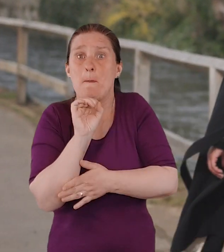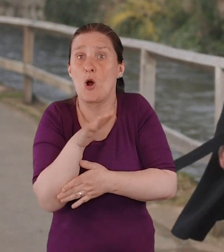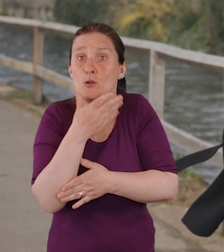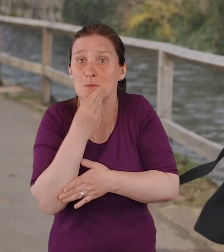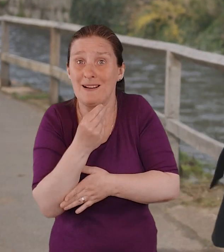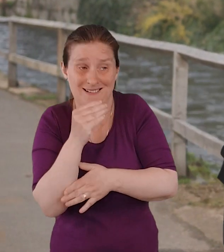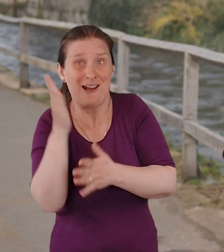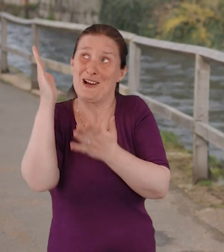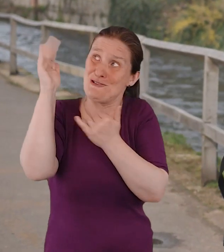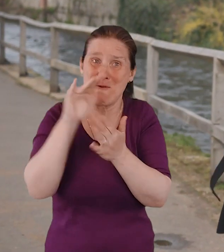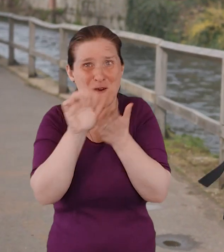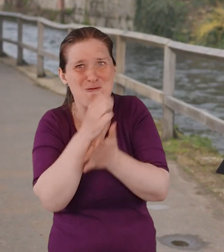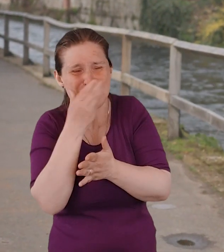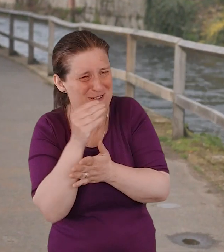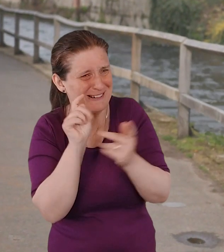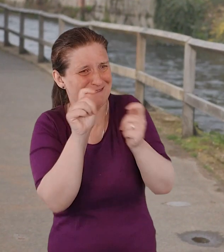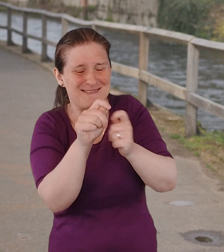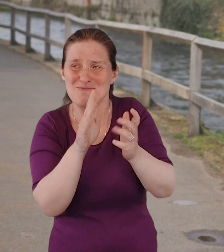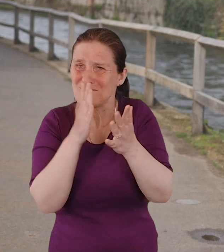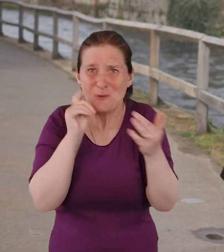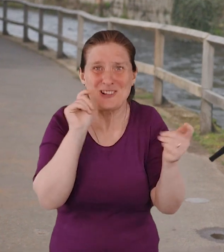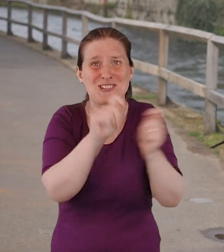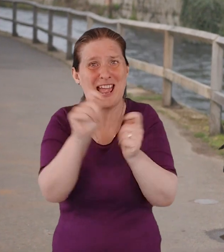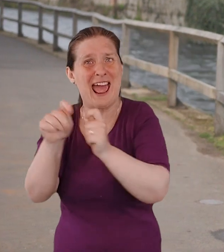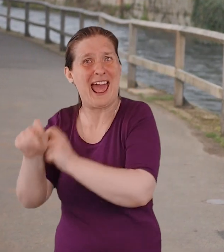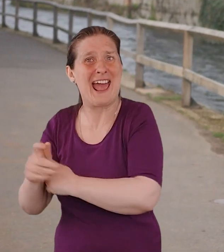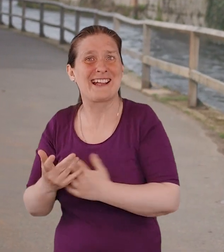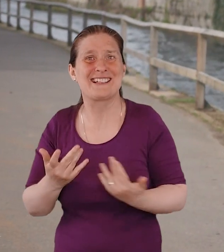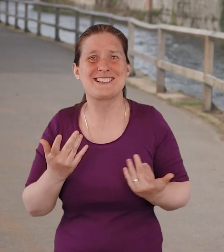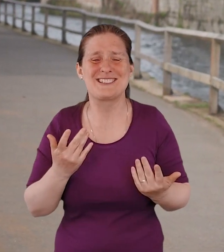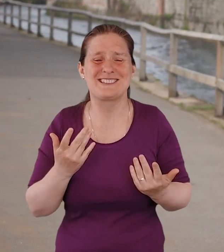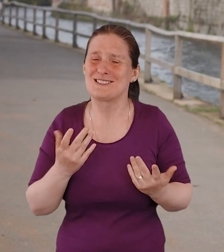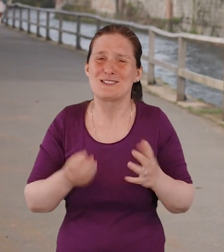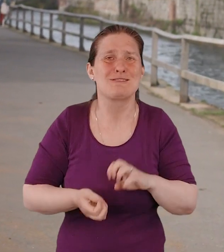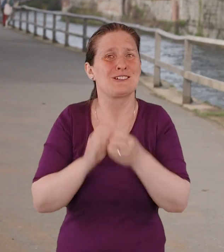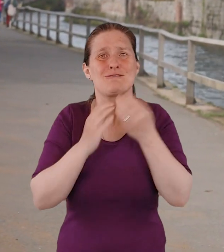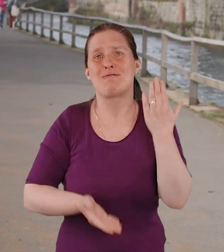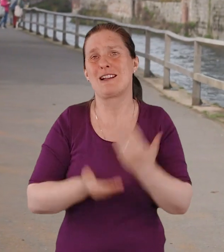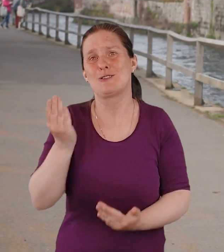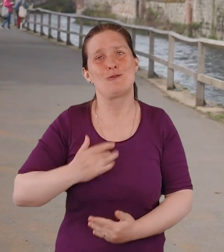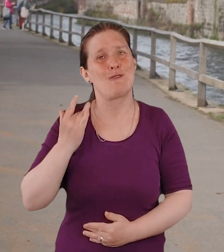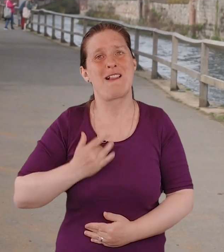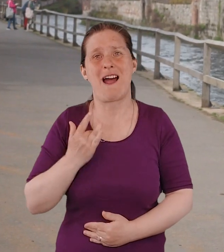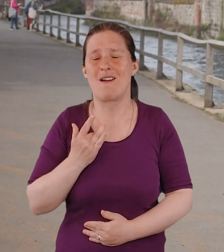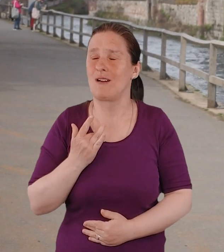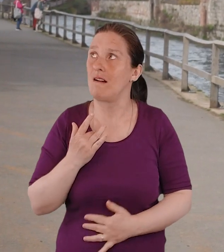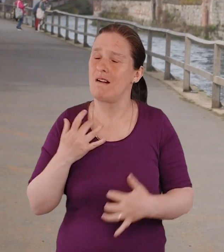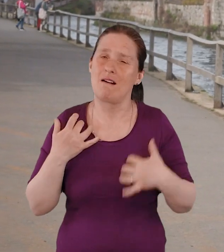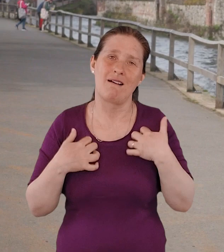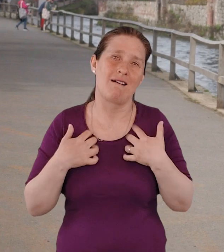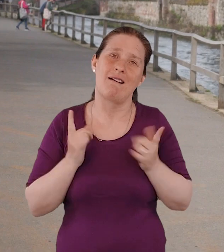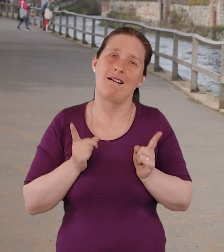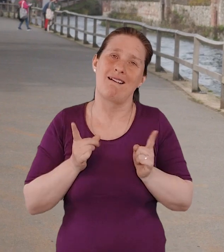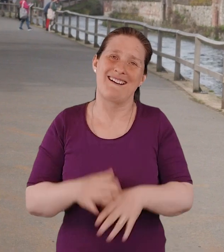transform, just transform and create new life. So very exciting time.